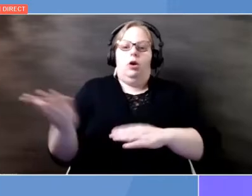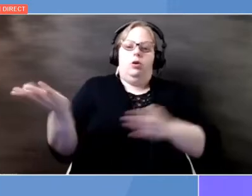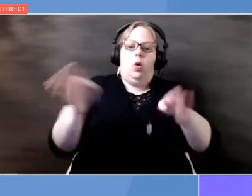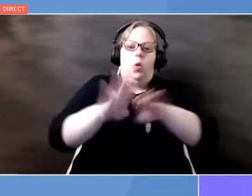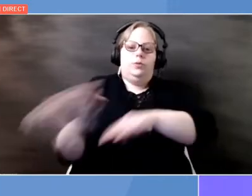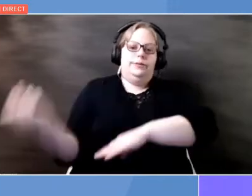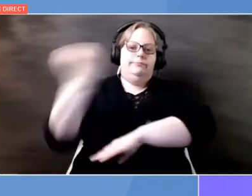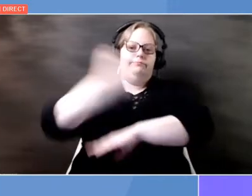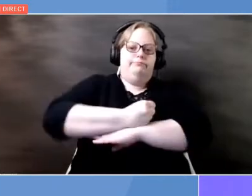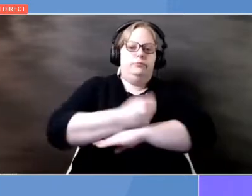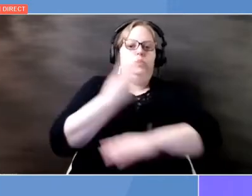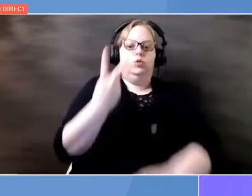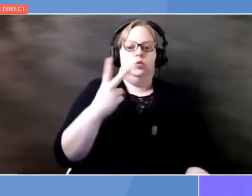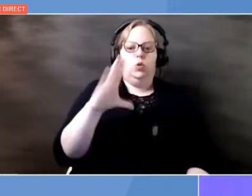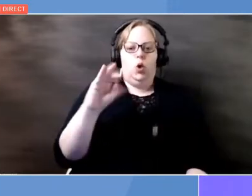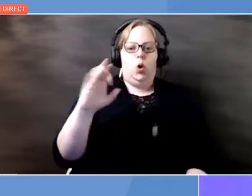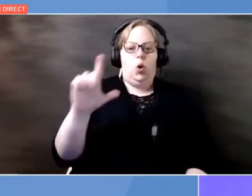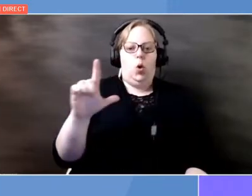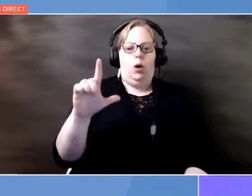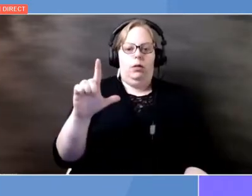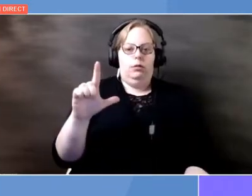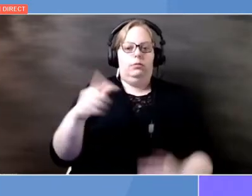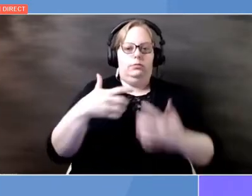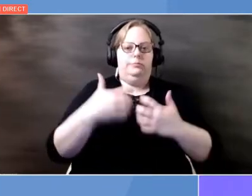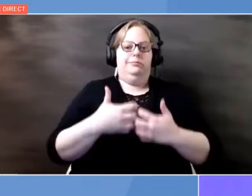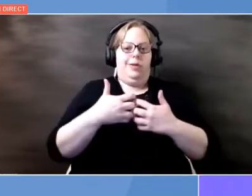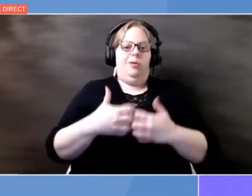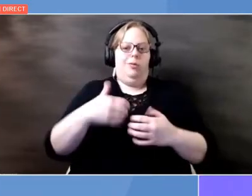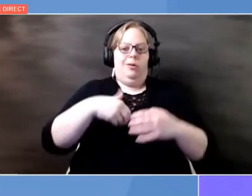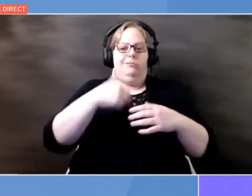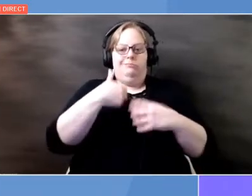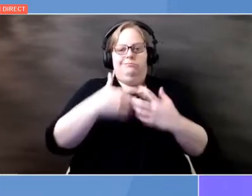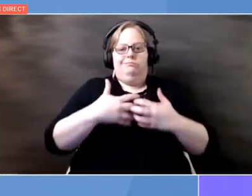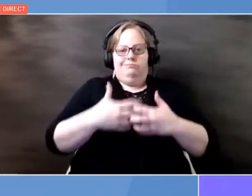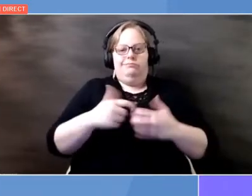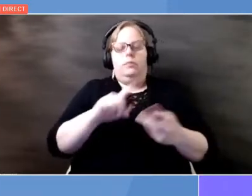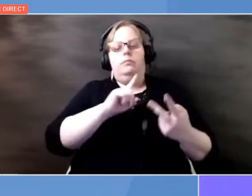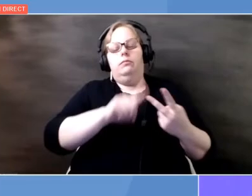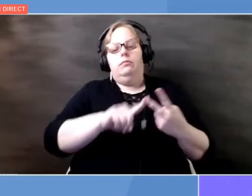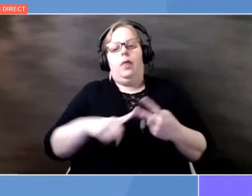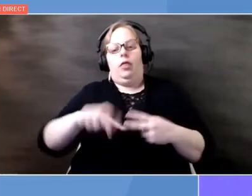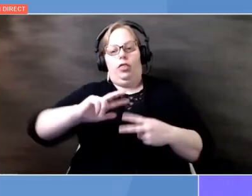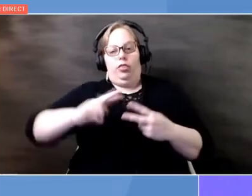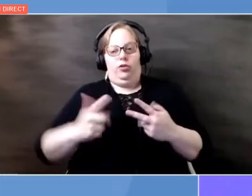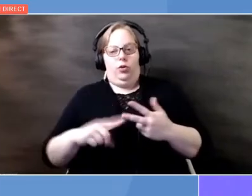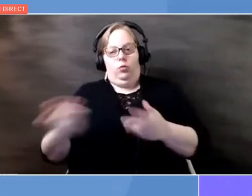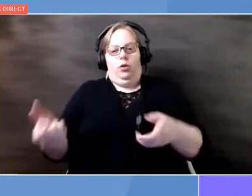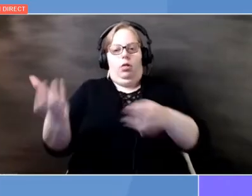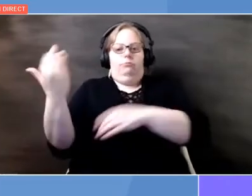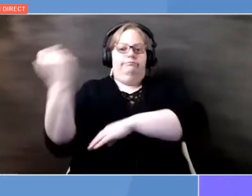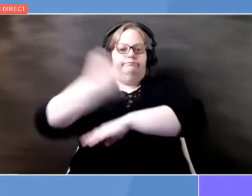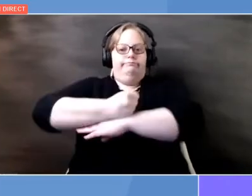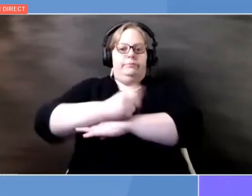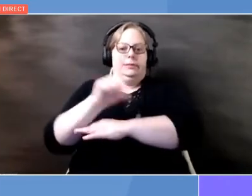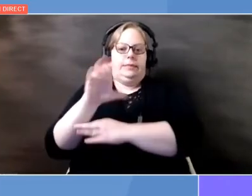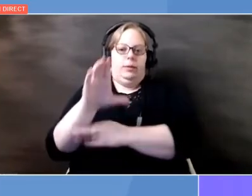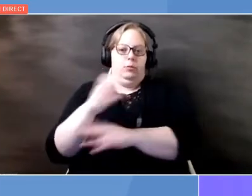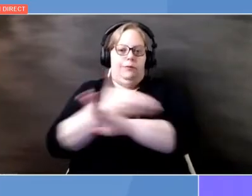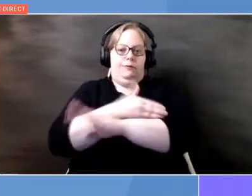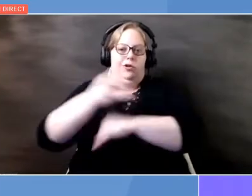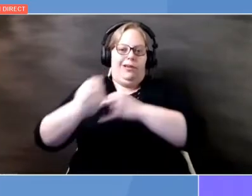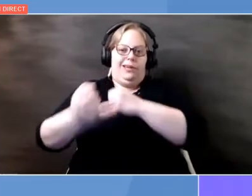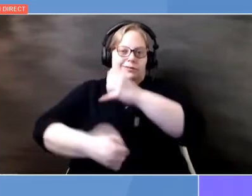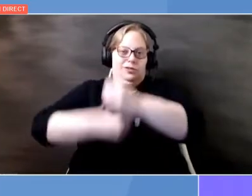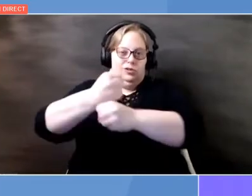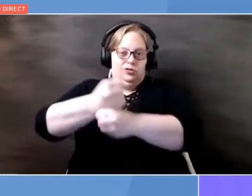A third one will be closed by the end of the year, in December. All this, of course,